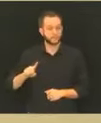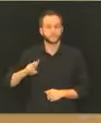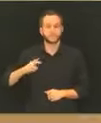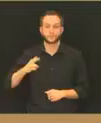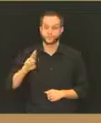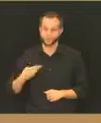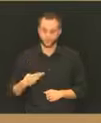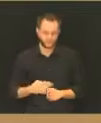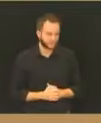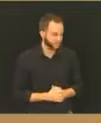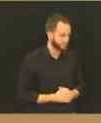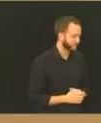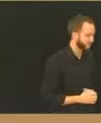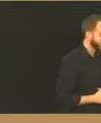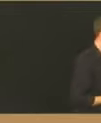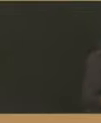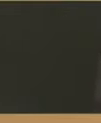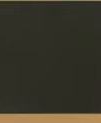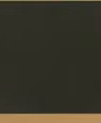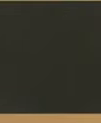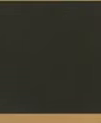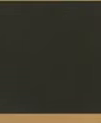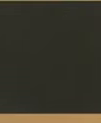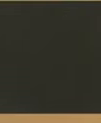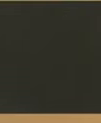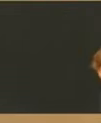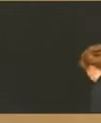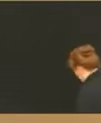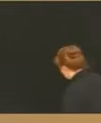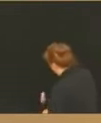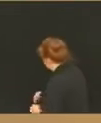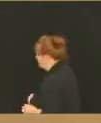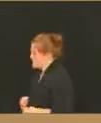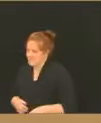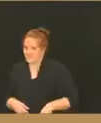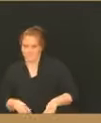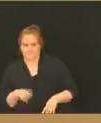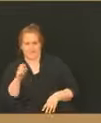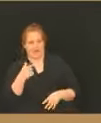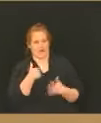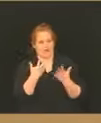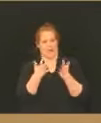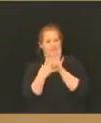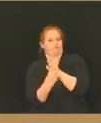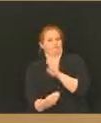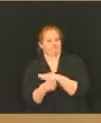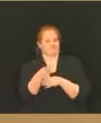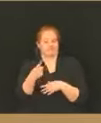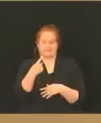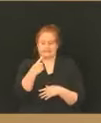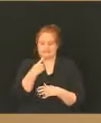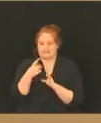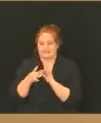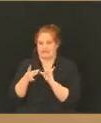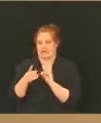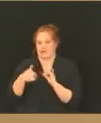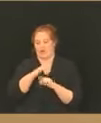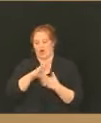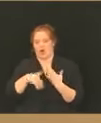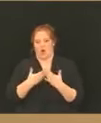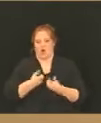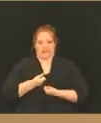Good evening. Let me just echo what Dr. Ariola said. I know that we're all exhausted